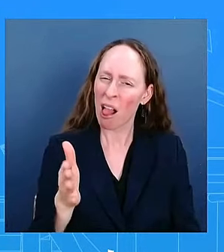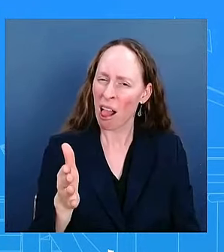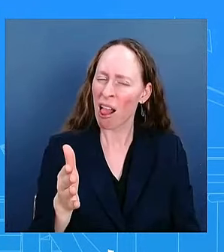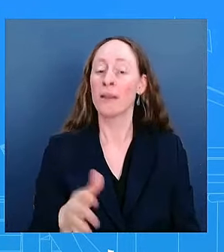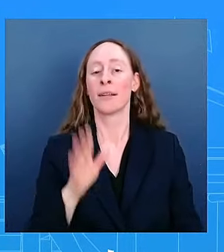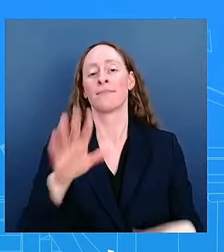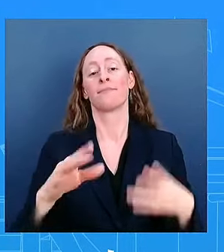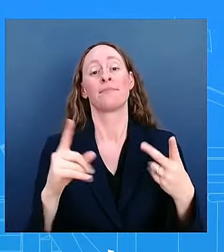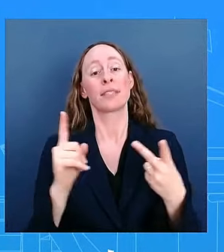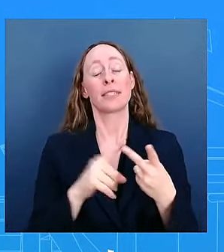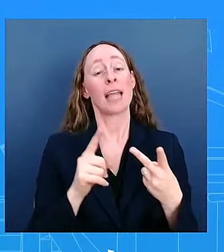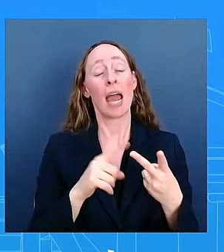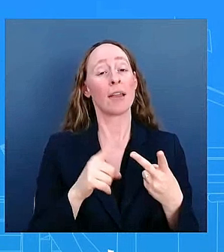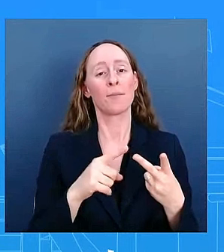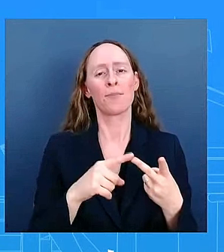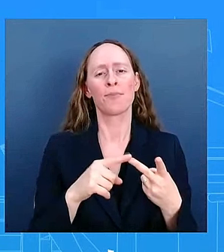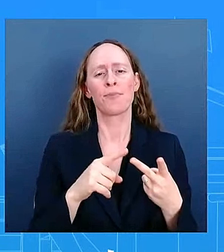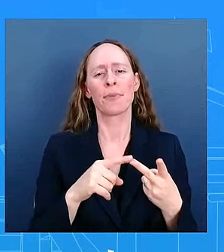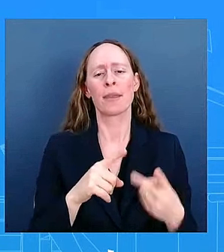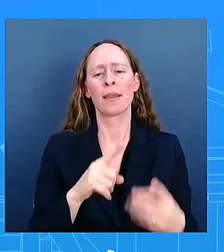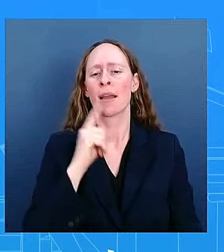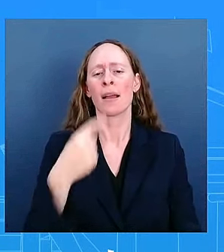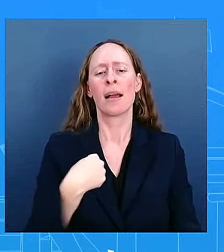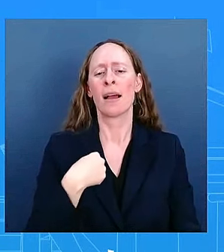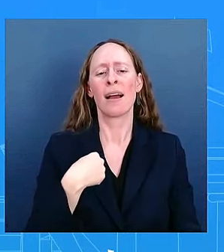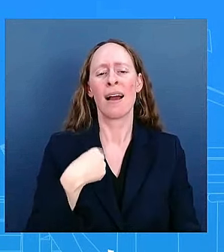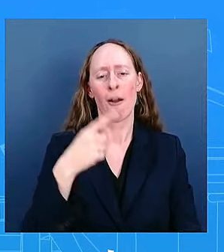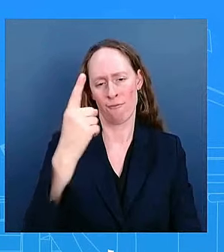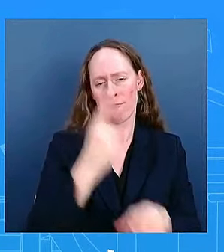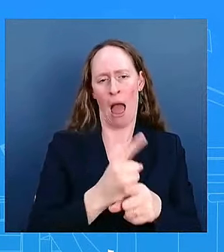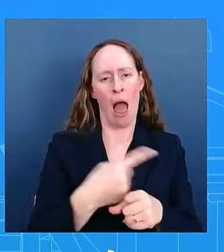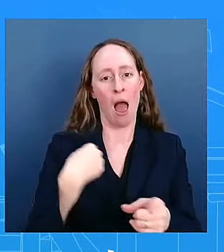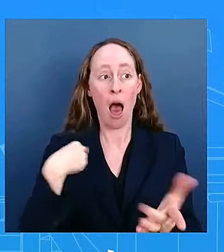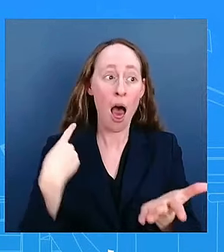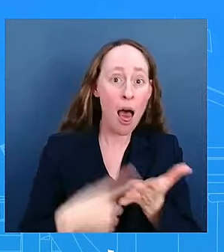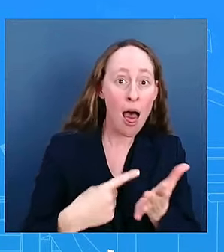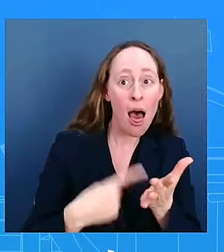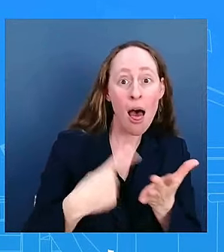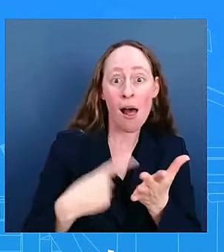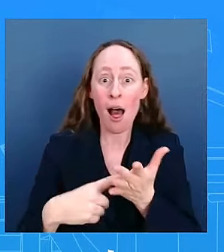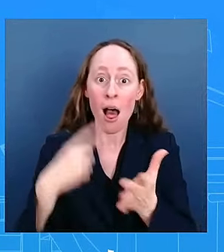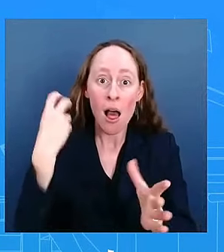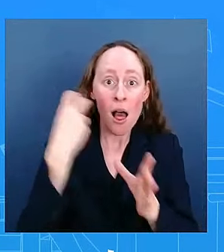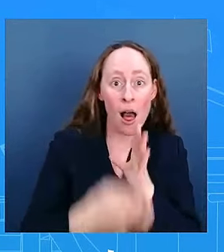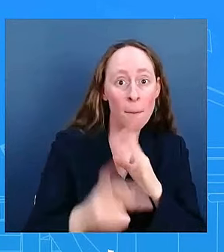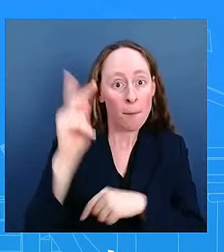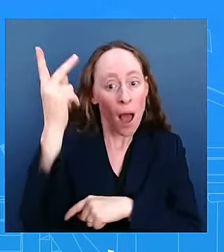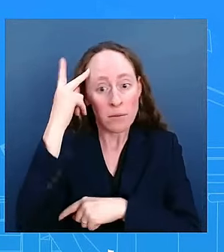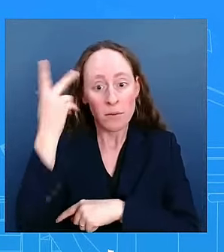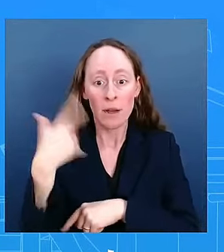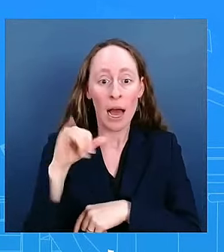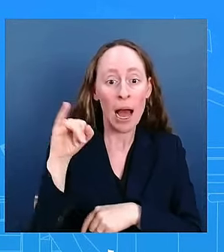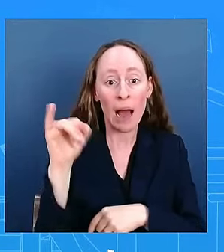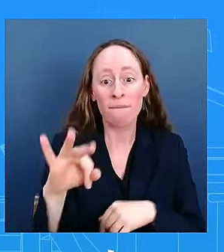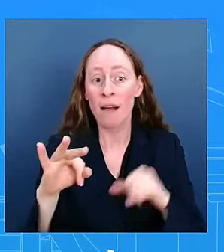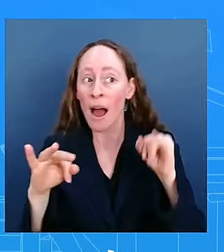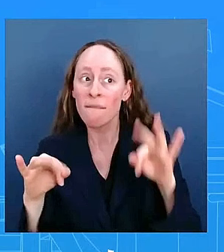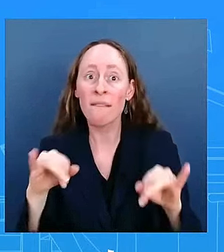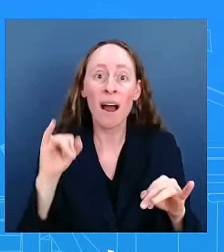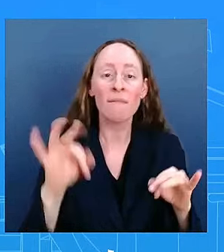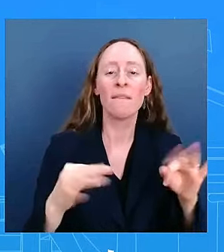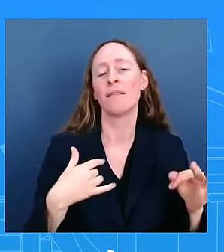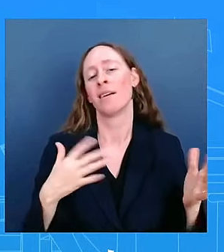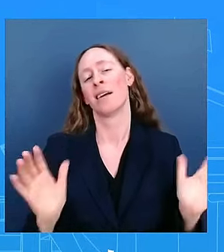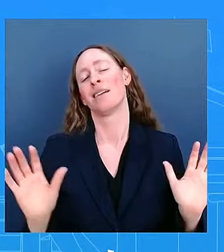of uh of what uh one victory would be relative to the other as you say i can't uh talk electoral politics i do think it's